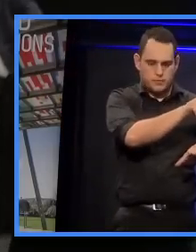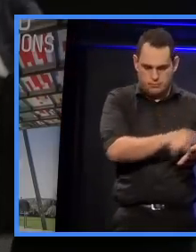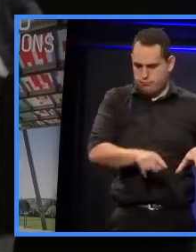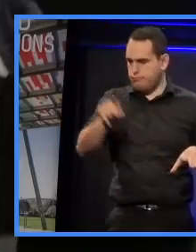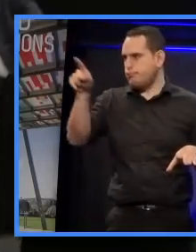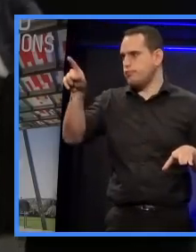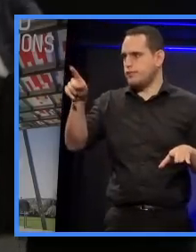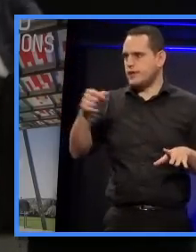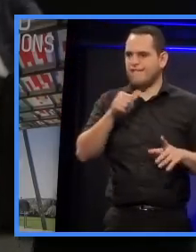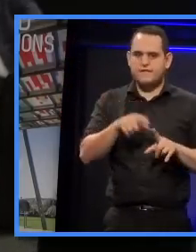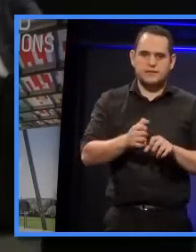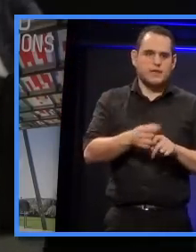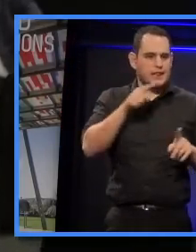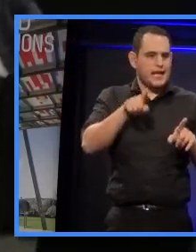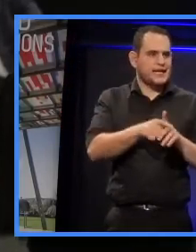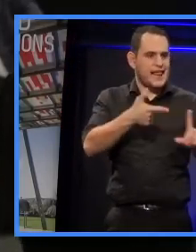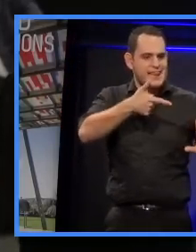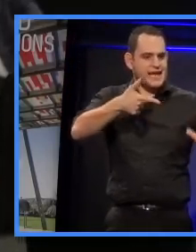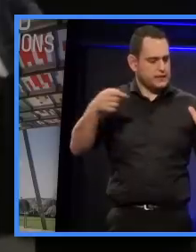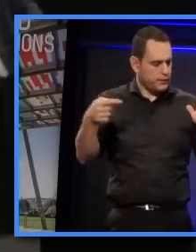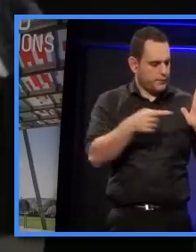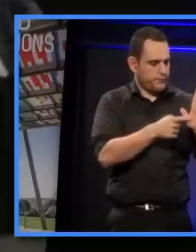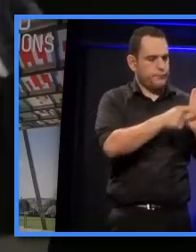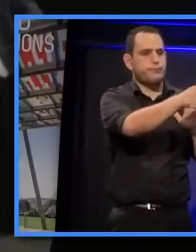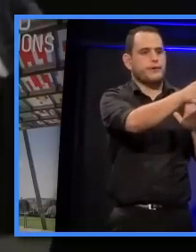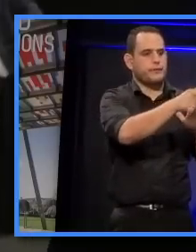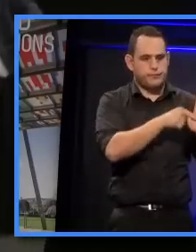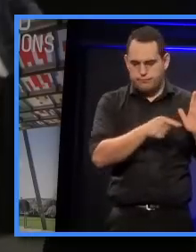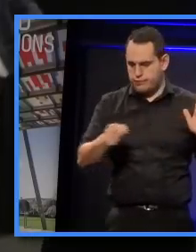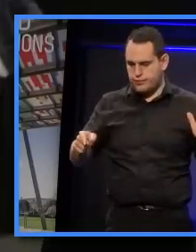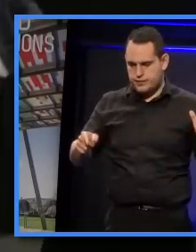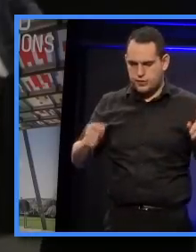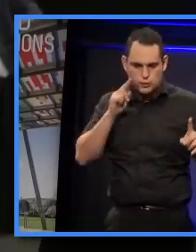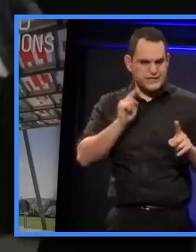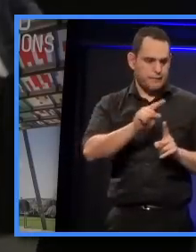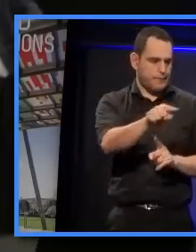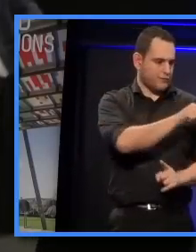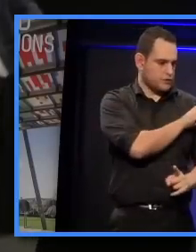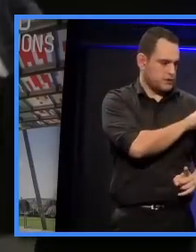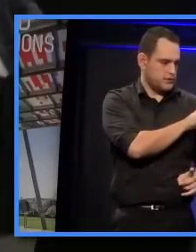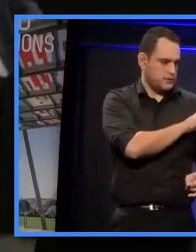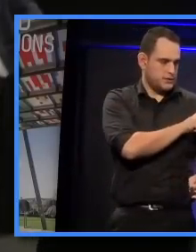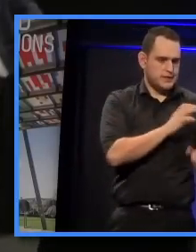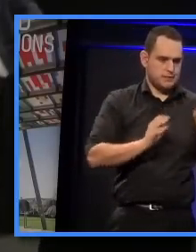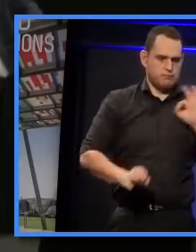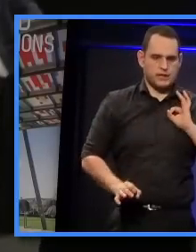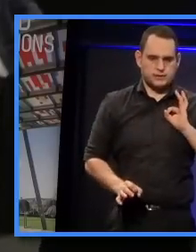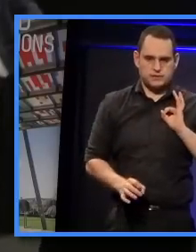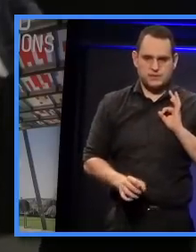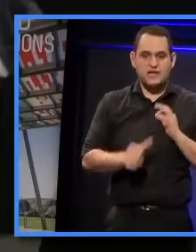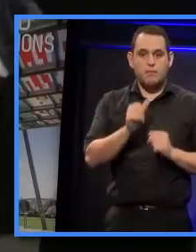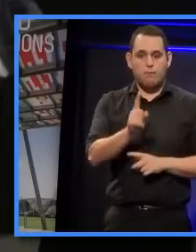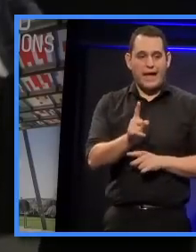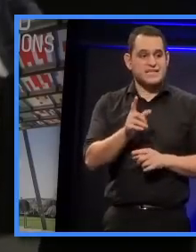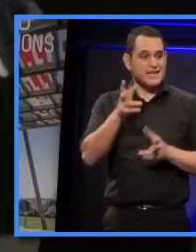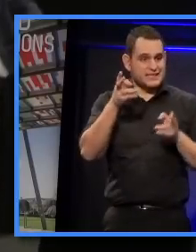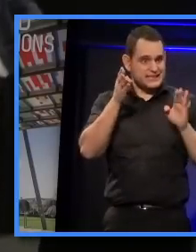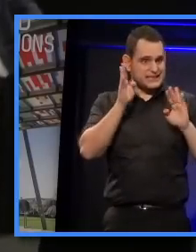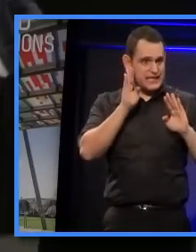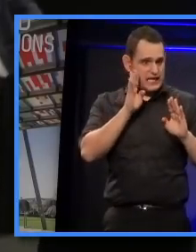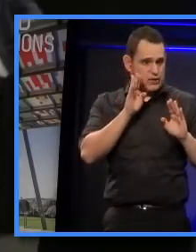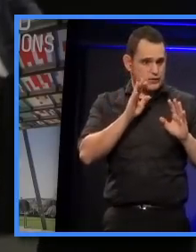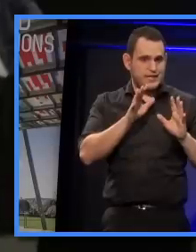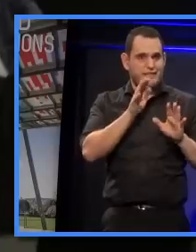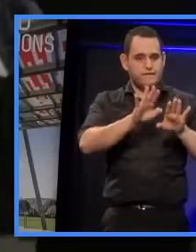if I shine a laser beam onto a mirror, it'll come over to you and it'll still remain as a spot. If you then